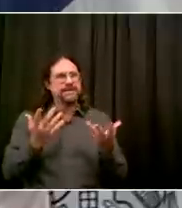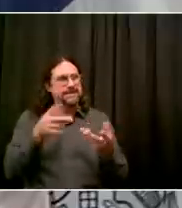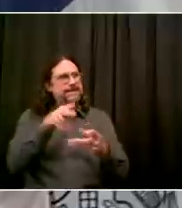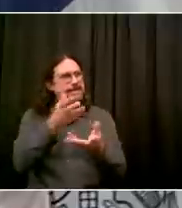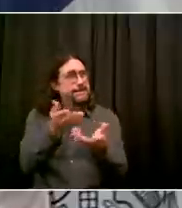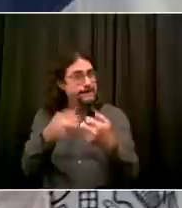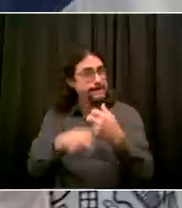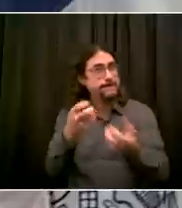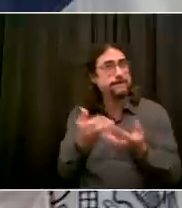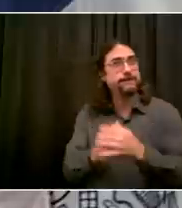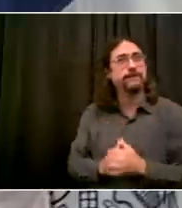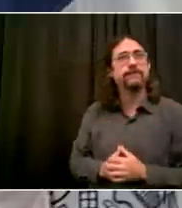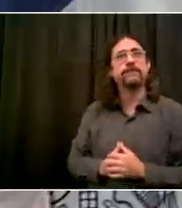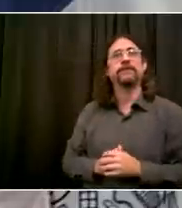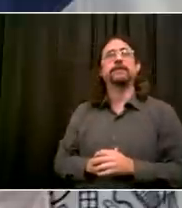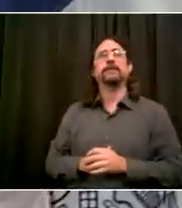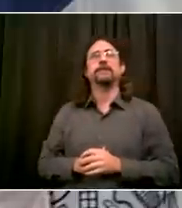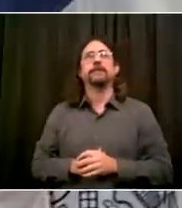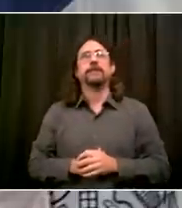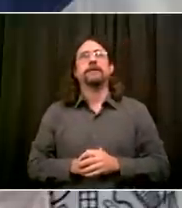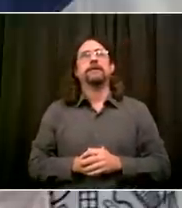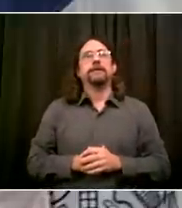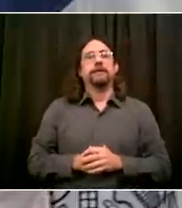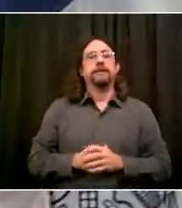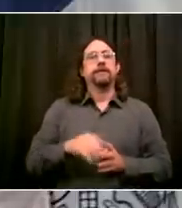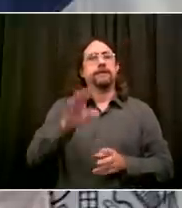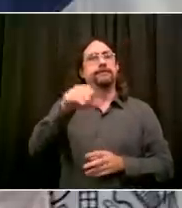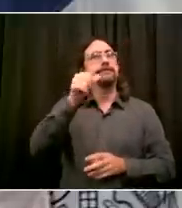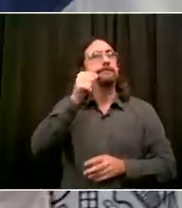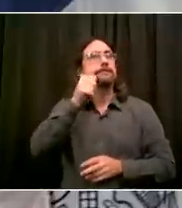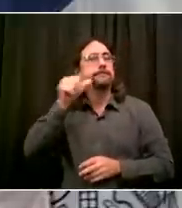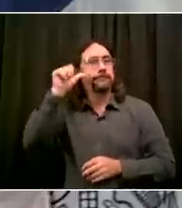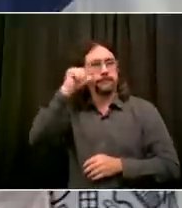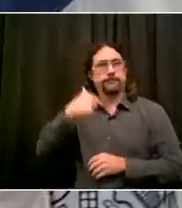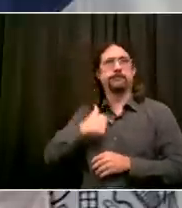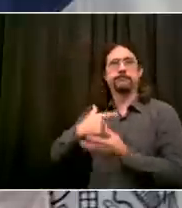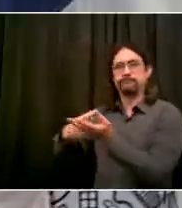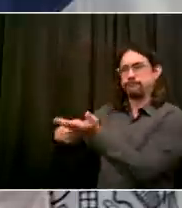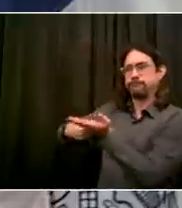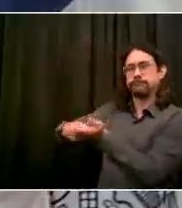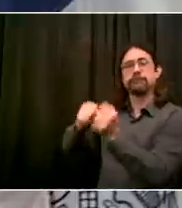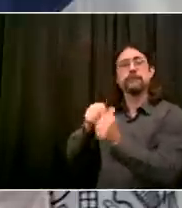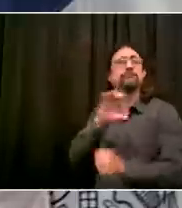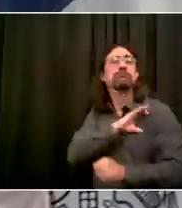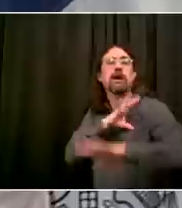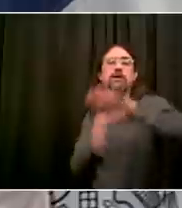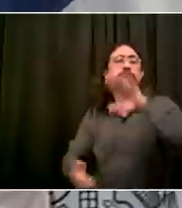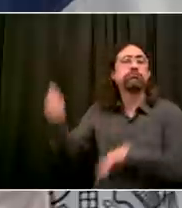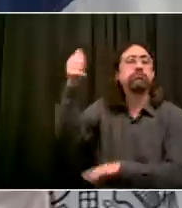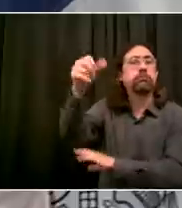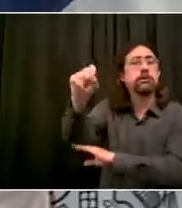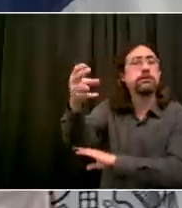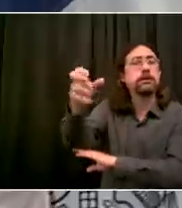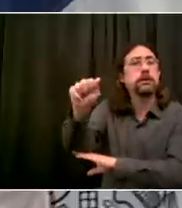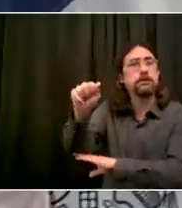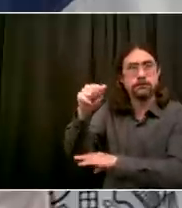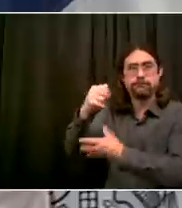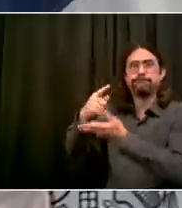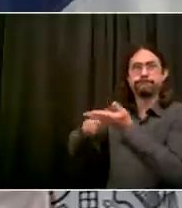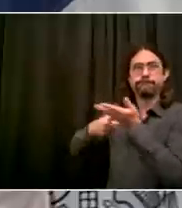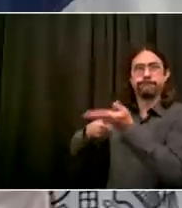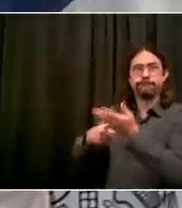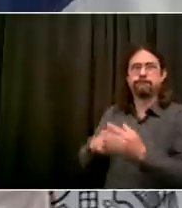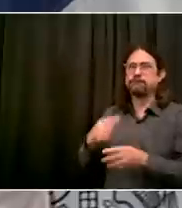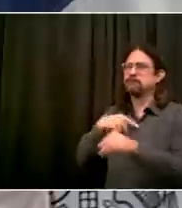answer is simple. Our officers should be held to the same standard as all citizens, all public servants. Unless